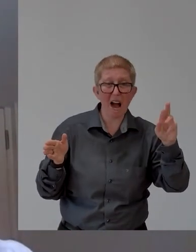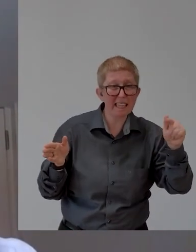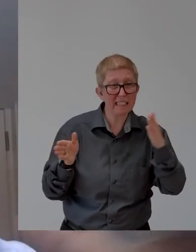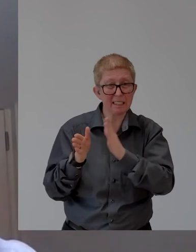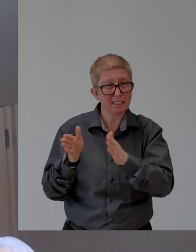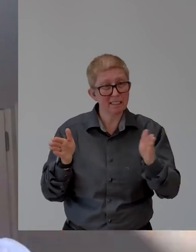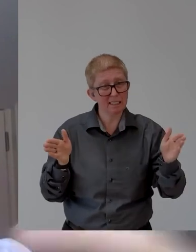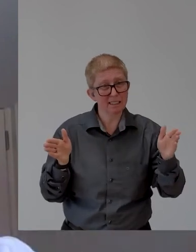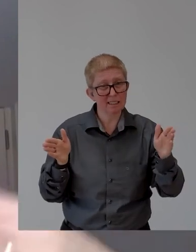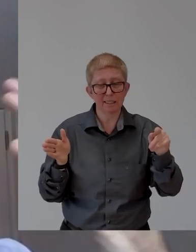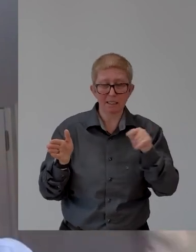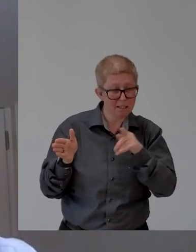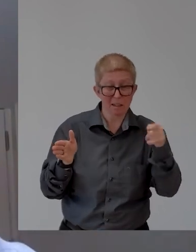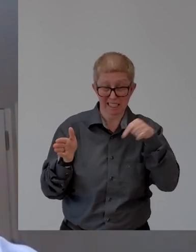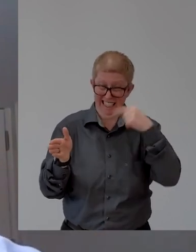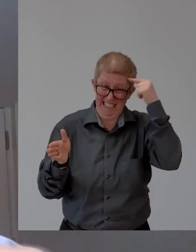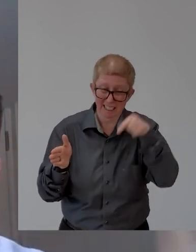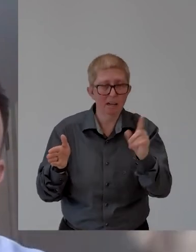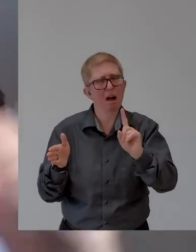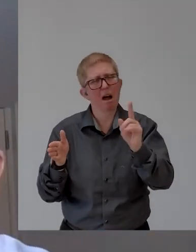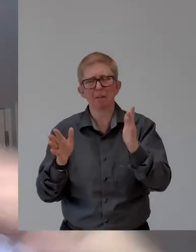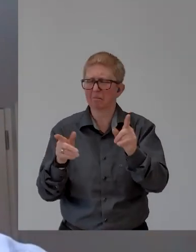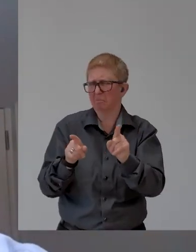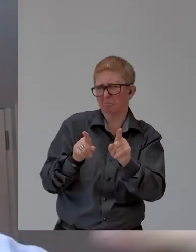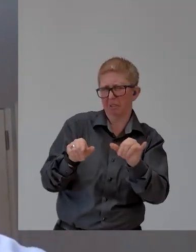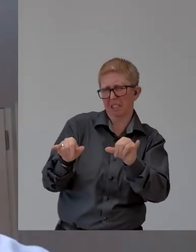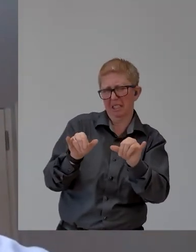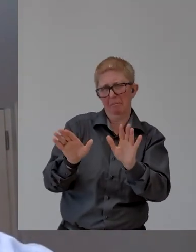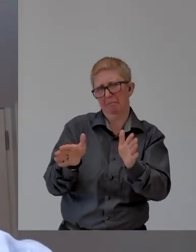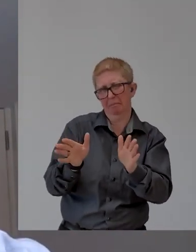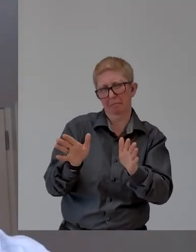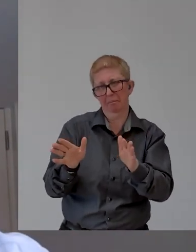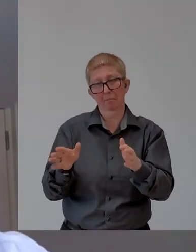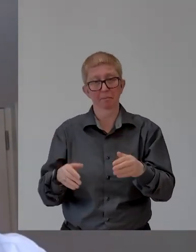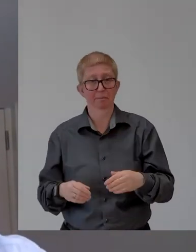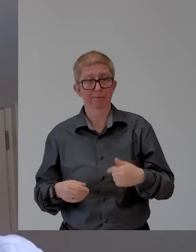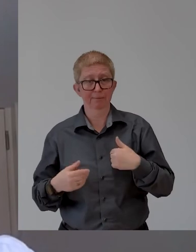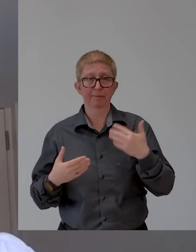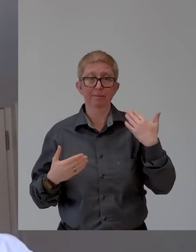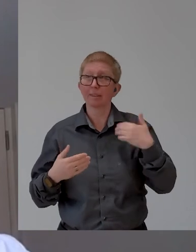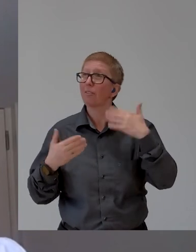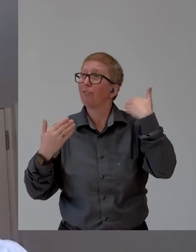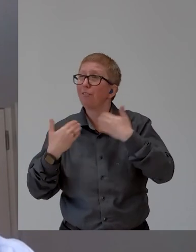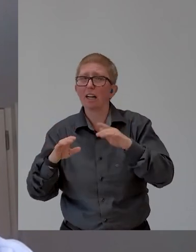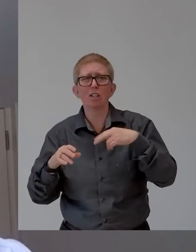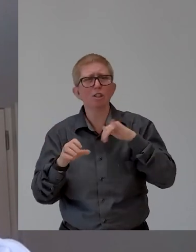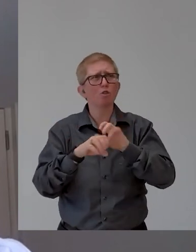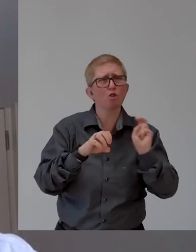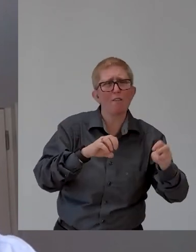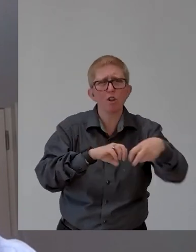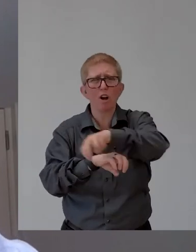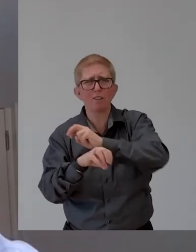and travel and all over the world and have jobs that, you know, I had to, you know, be in 20 countries in one year, um,